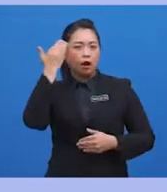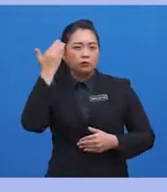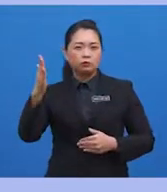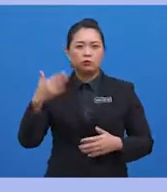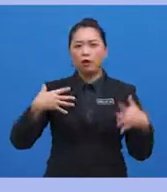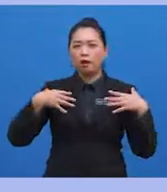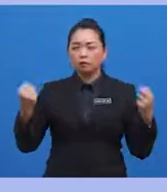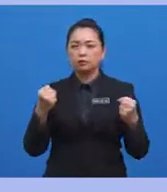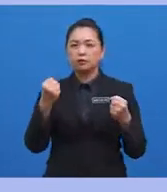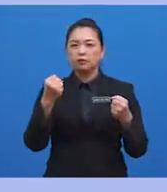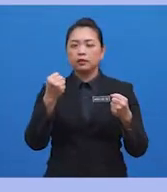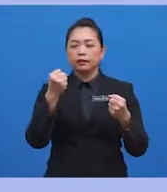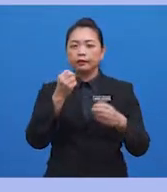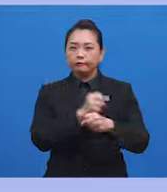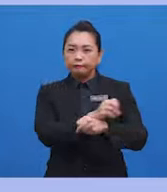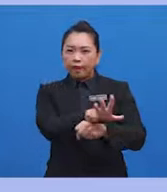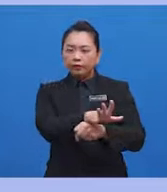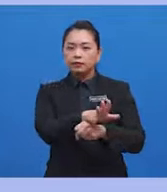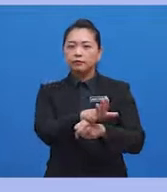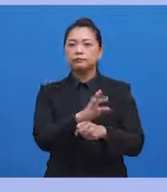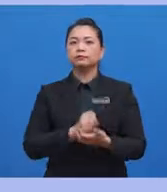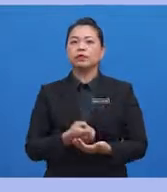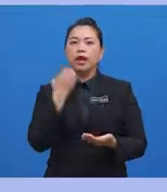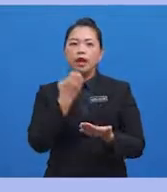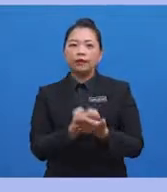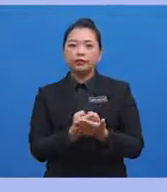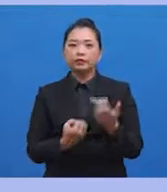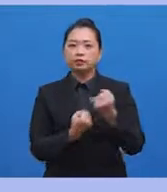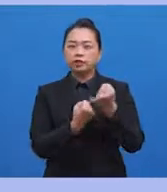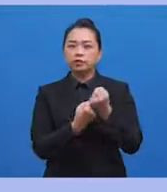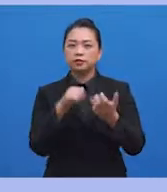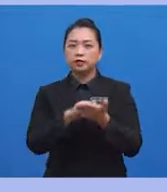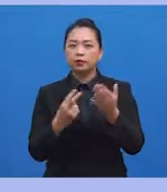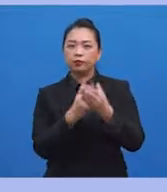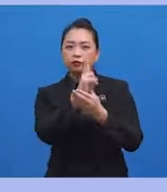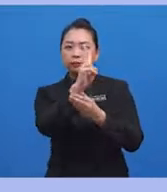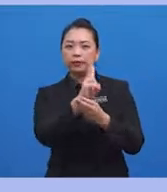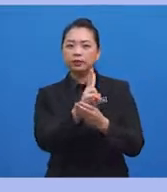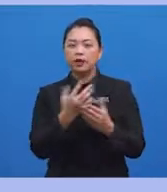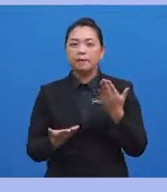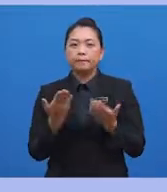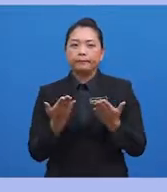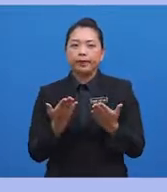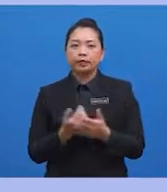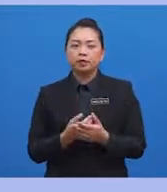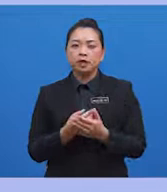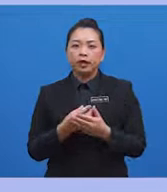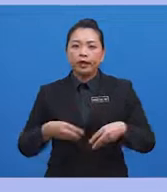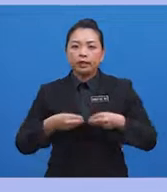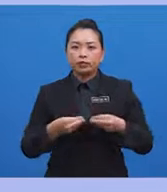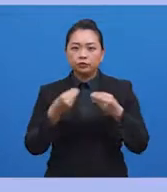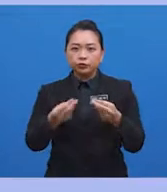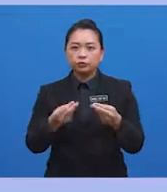health effects, early evidence suggests that vaping might serve as an introductory product for